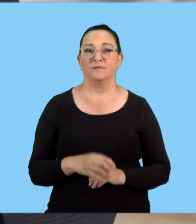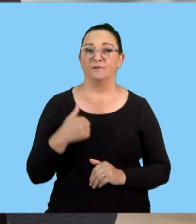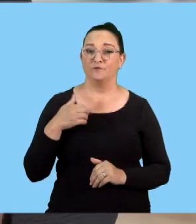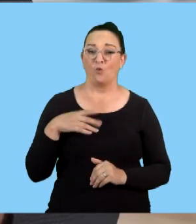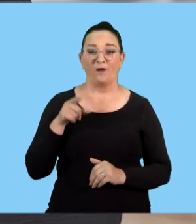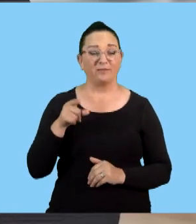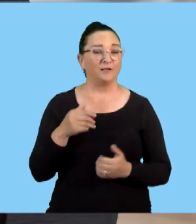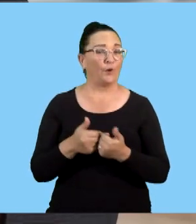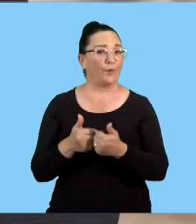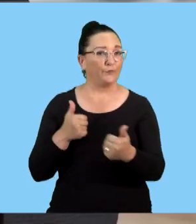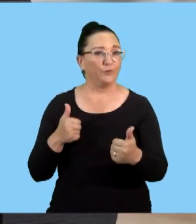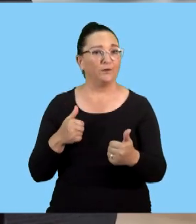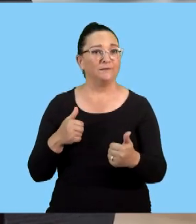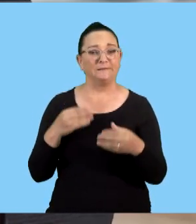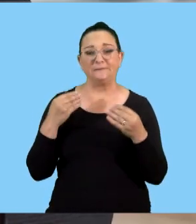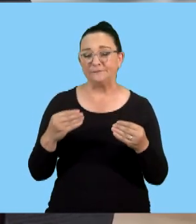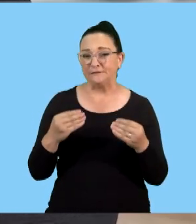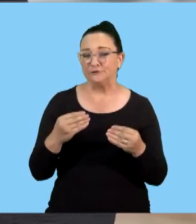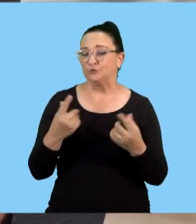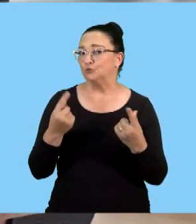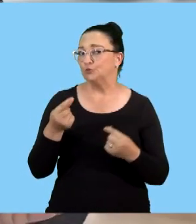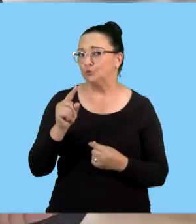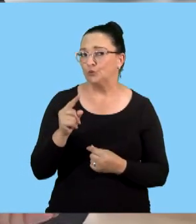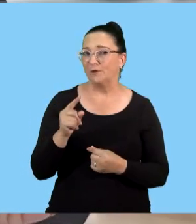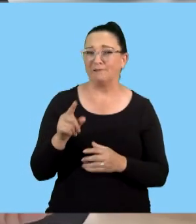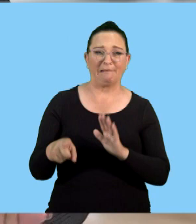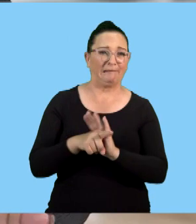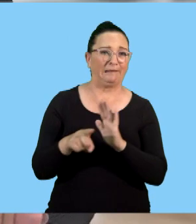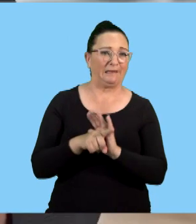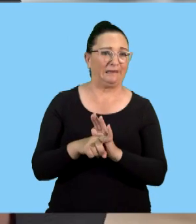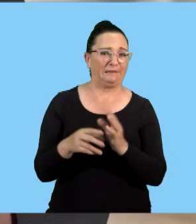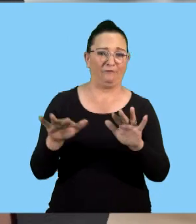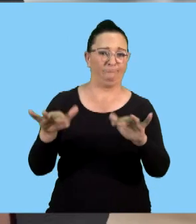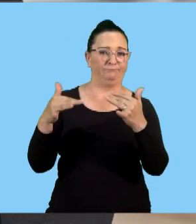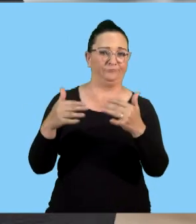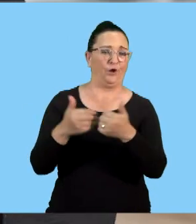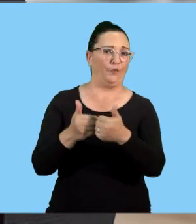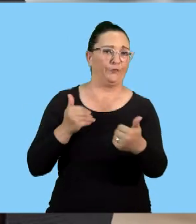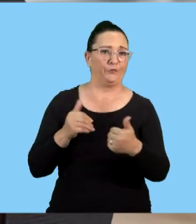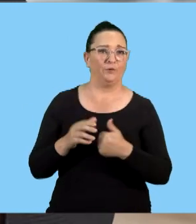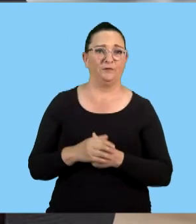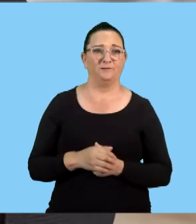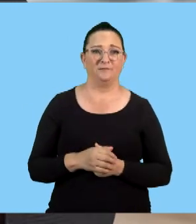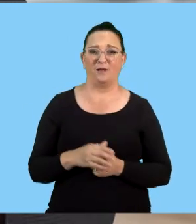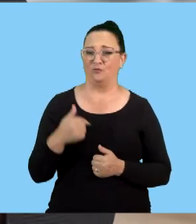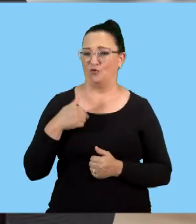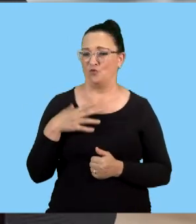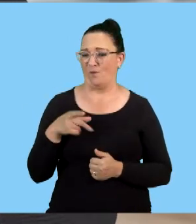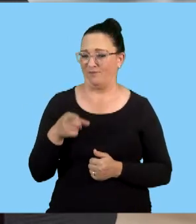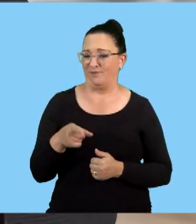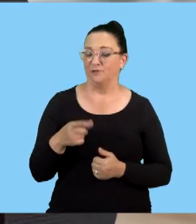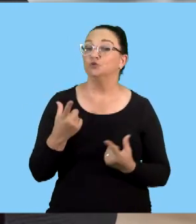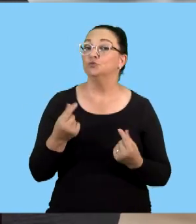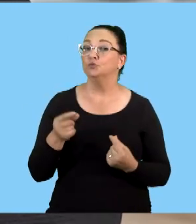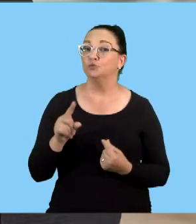want to avoid all of that, what must we do as a business? We want to avoid all those negative images, all those creating bad publicities.